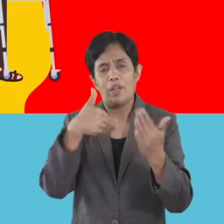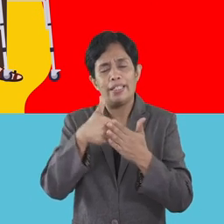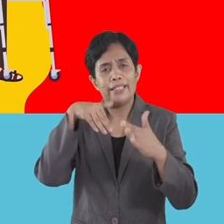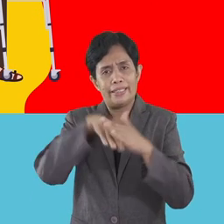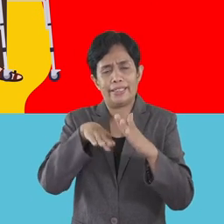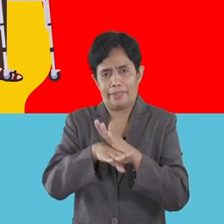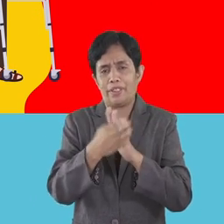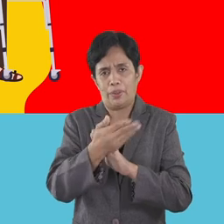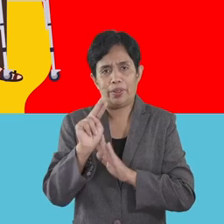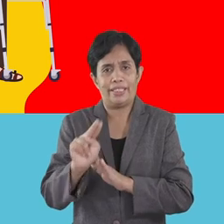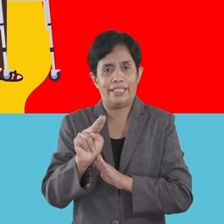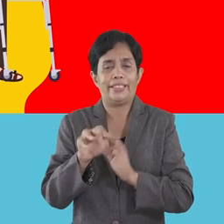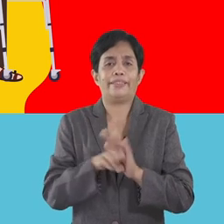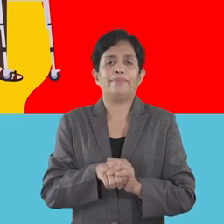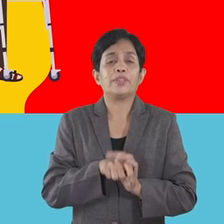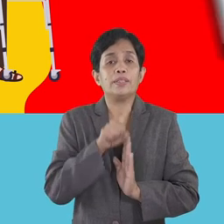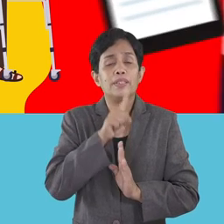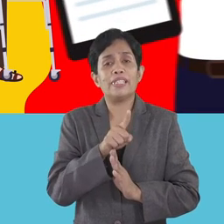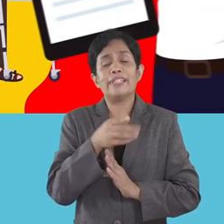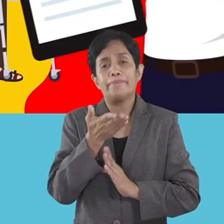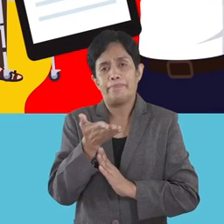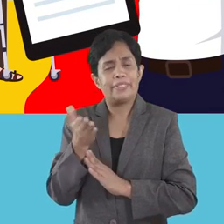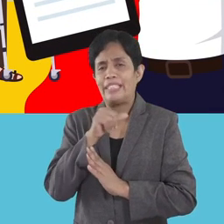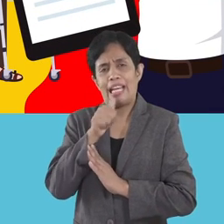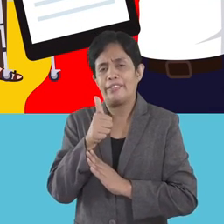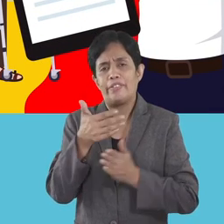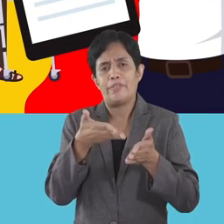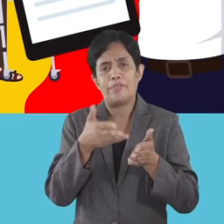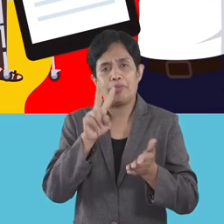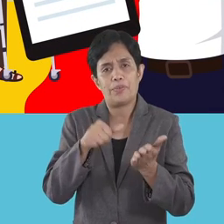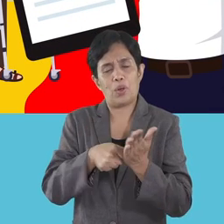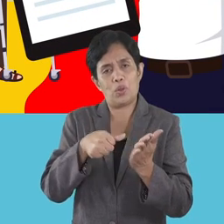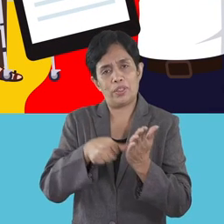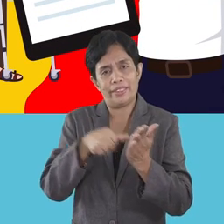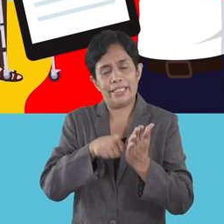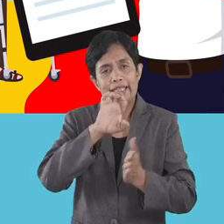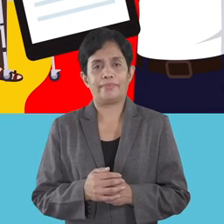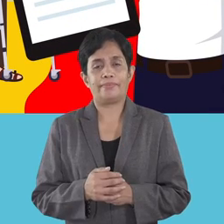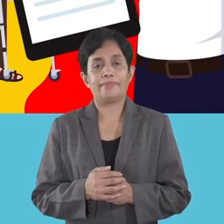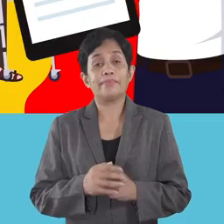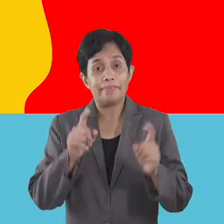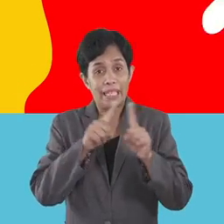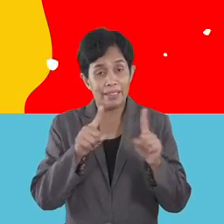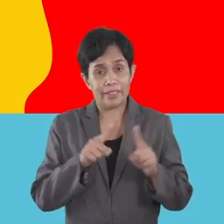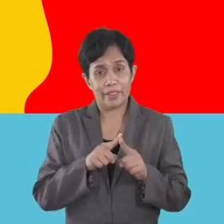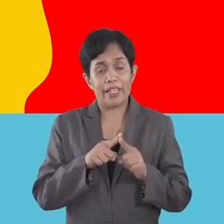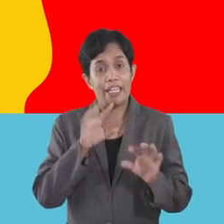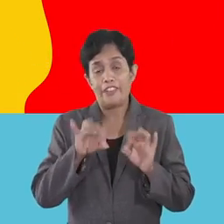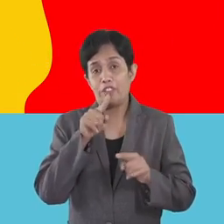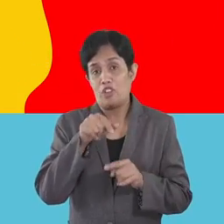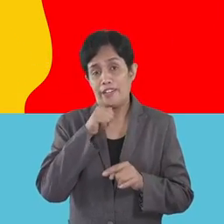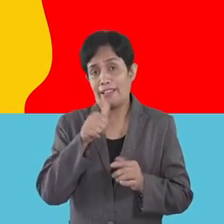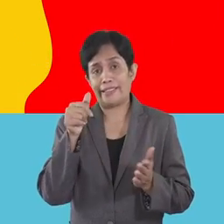features you'll need. In fact, they won't let you vote in an EAPP. On the other